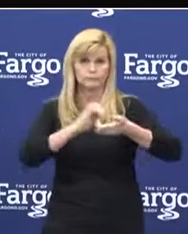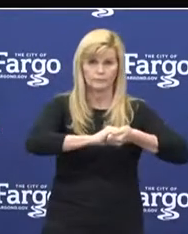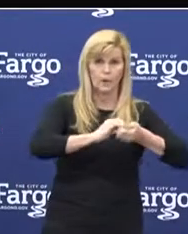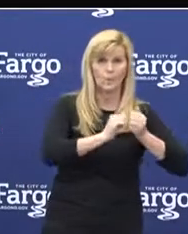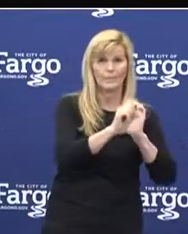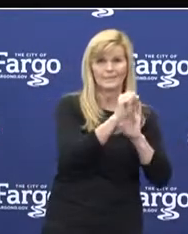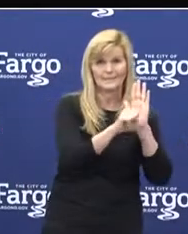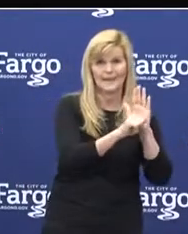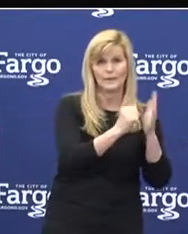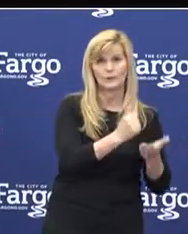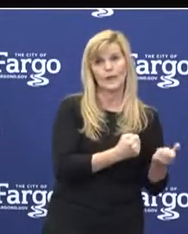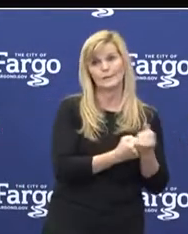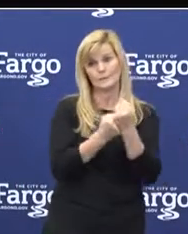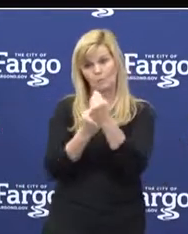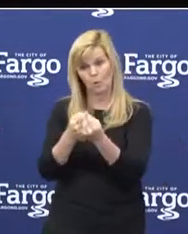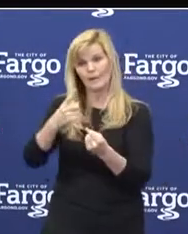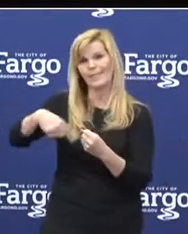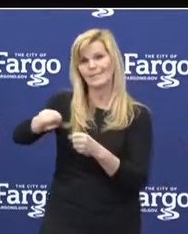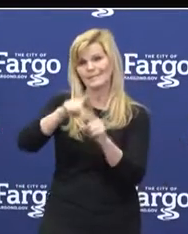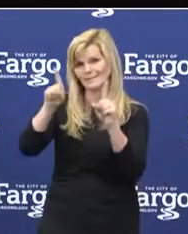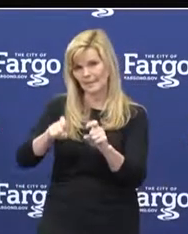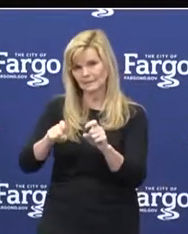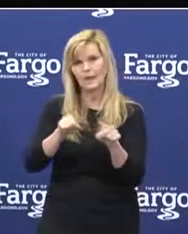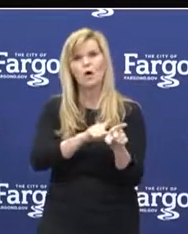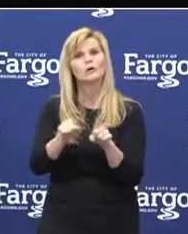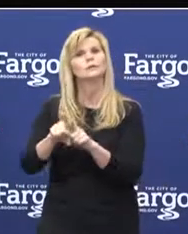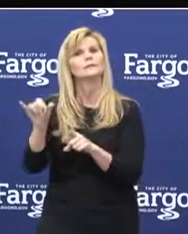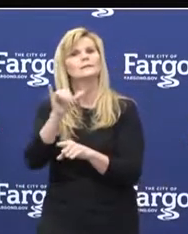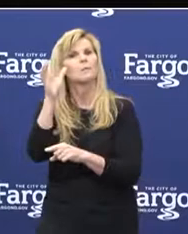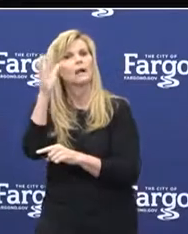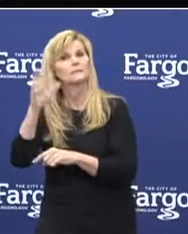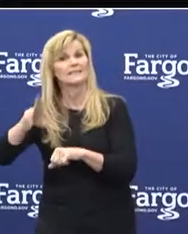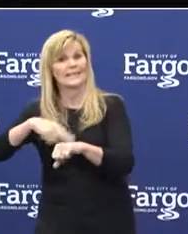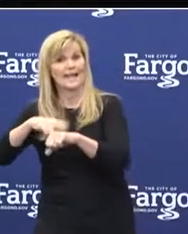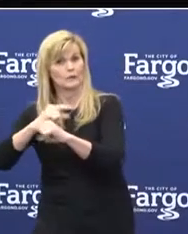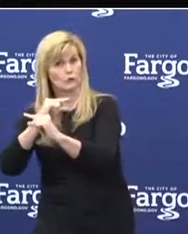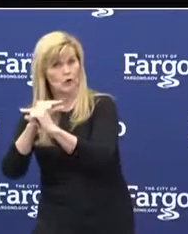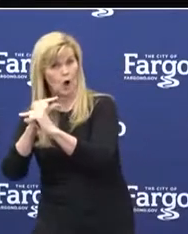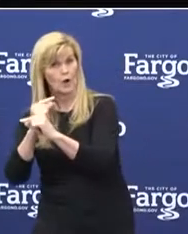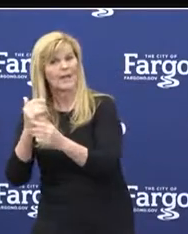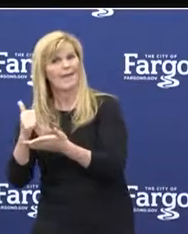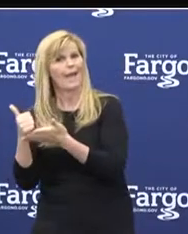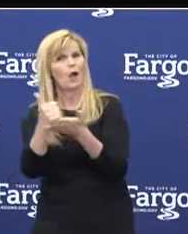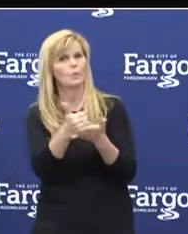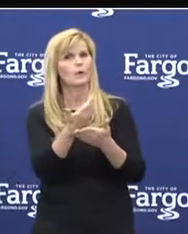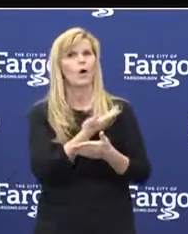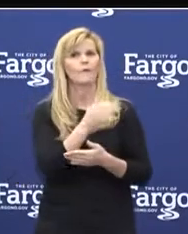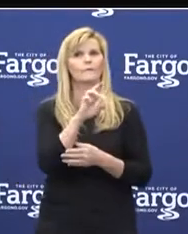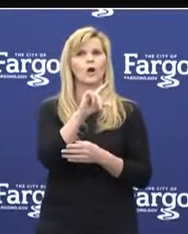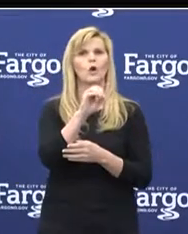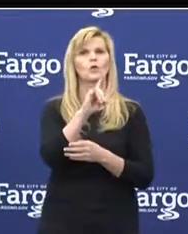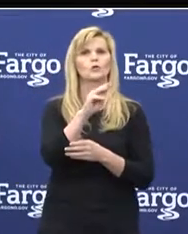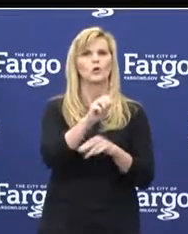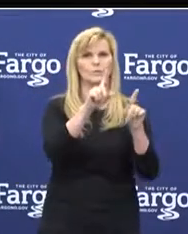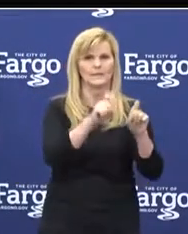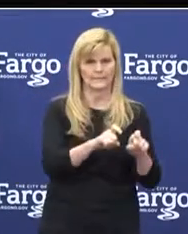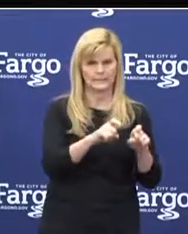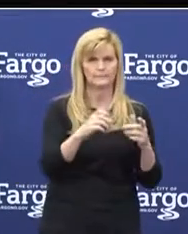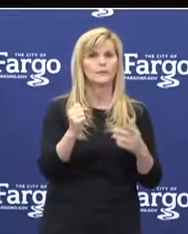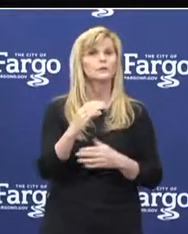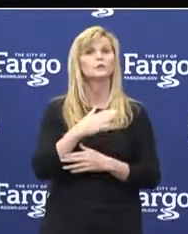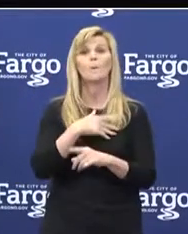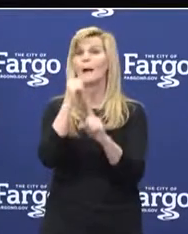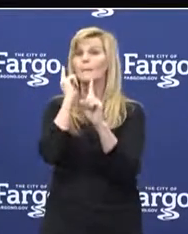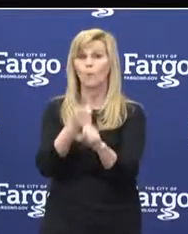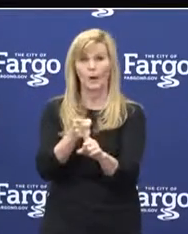support these testing events, similar to the National Guard supporting some of our previous testing at the Fargo Dome. Bottom line and perspective,